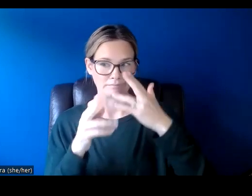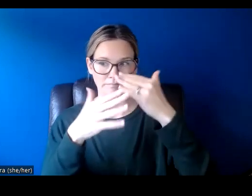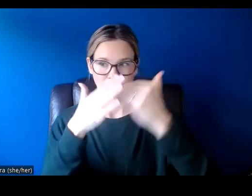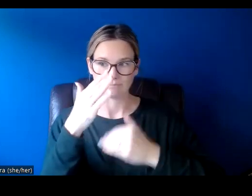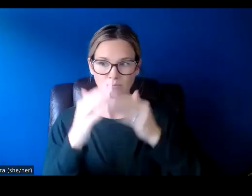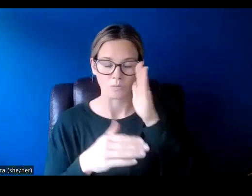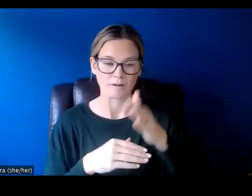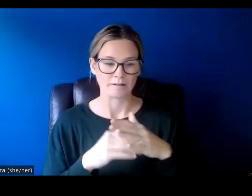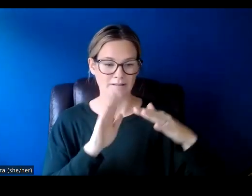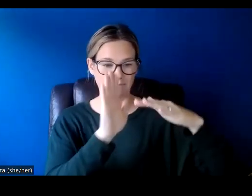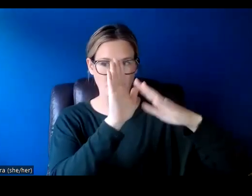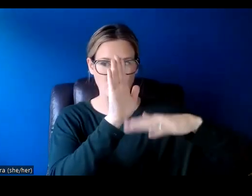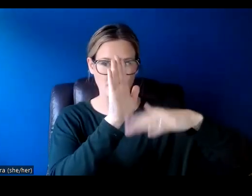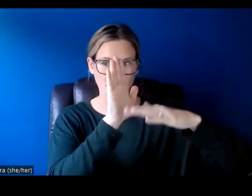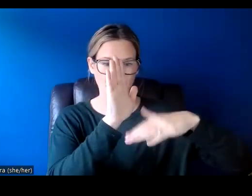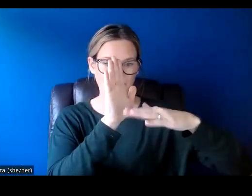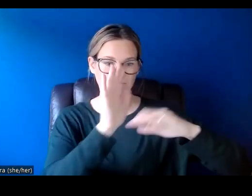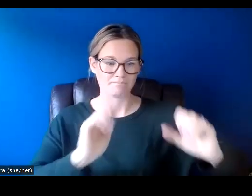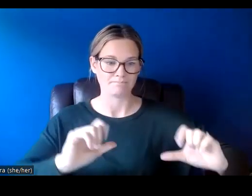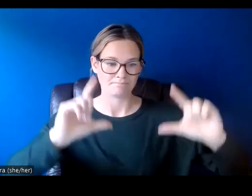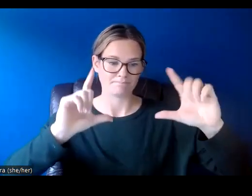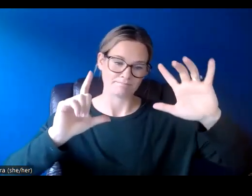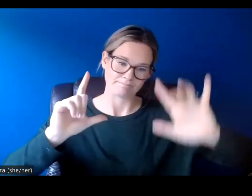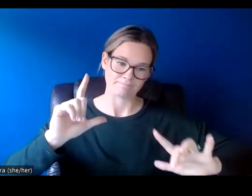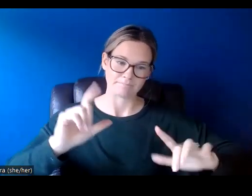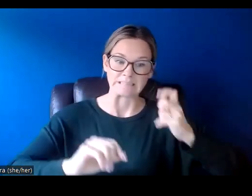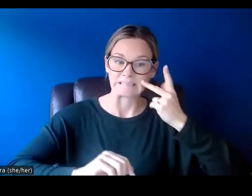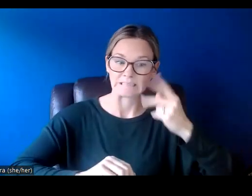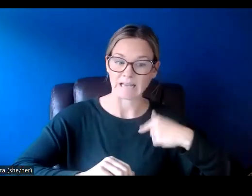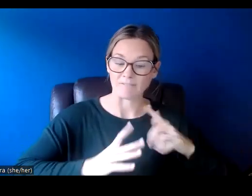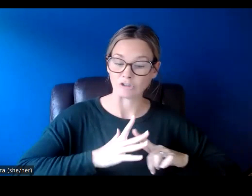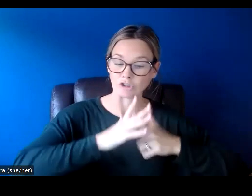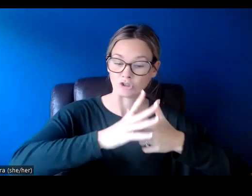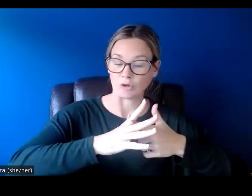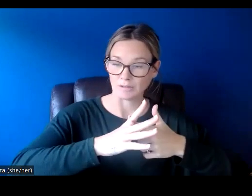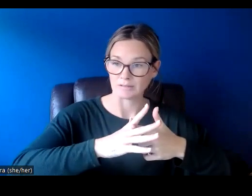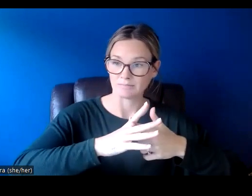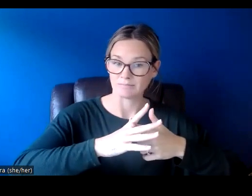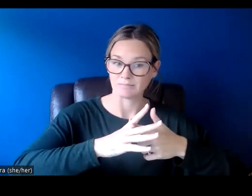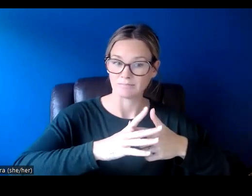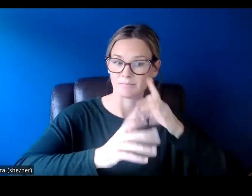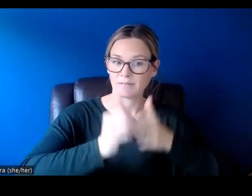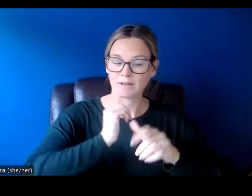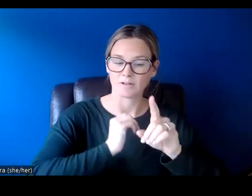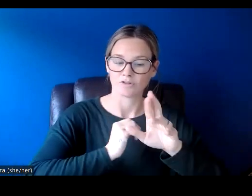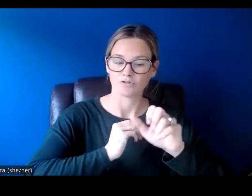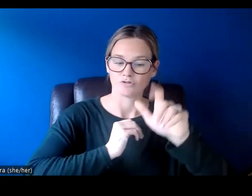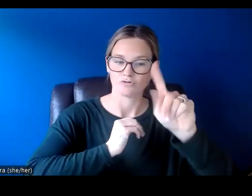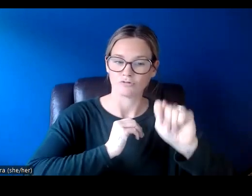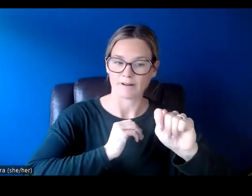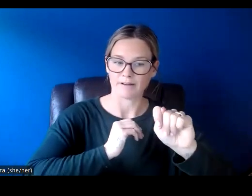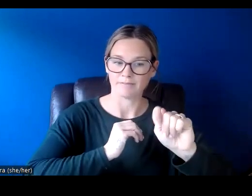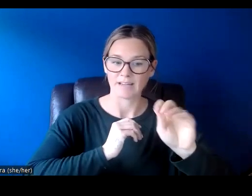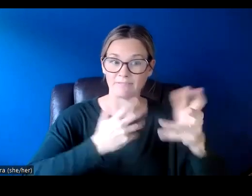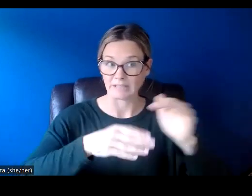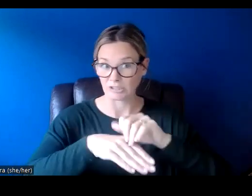At the bottom of the page here, you will be able to see if you have started any applications. They'll be under the draft tab. If you